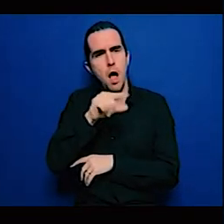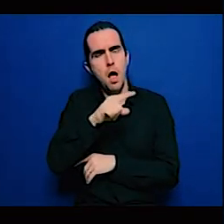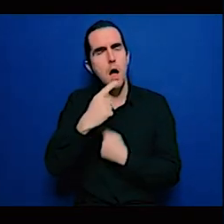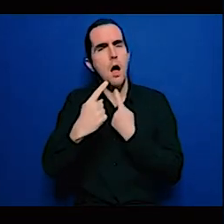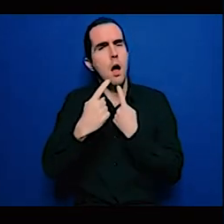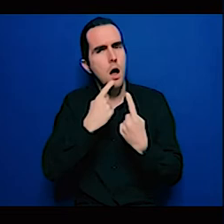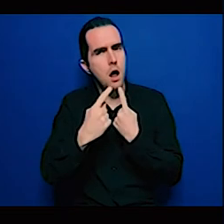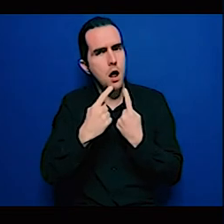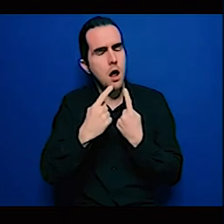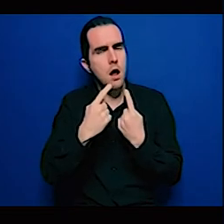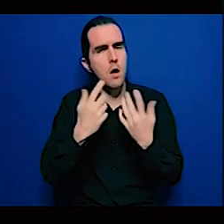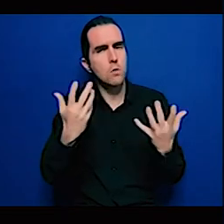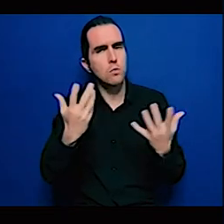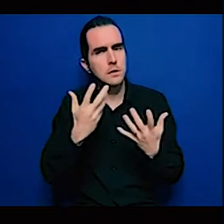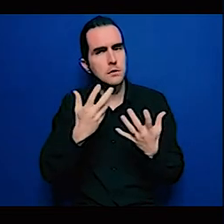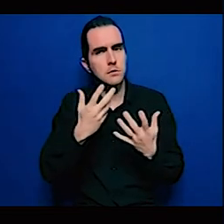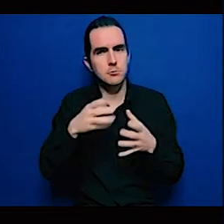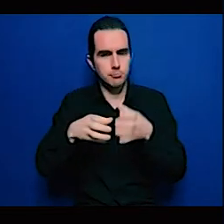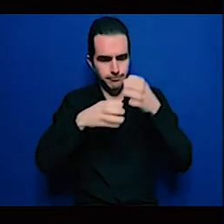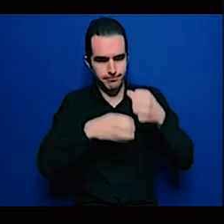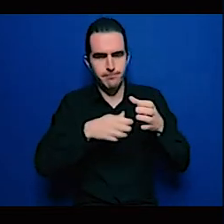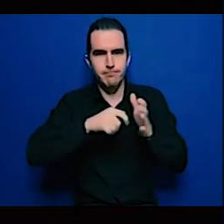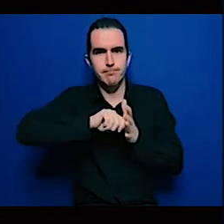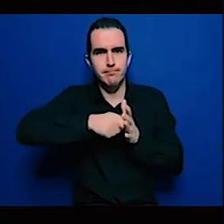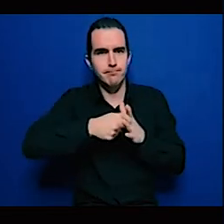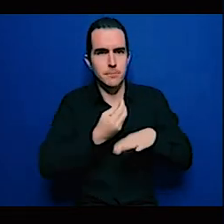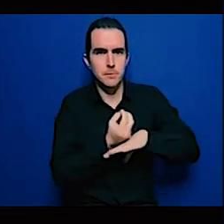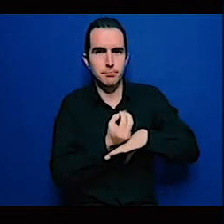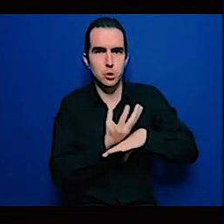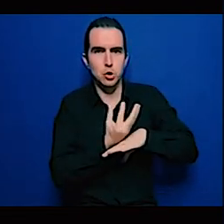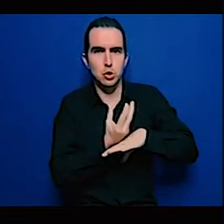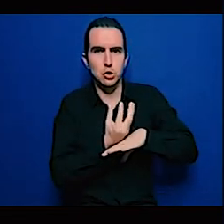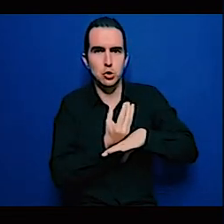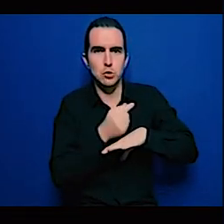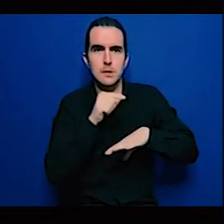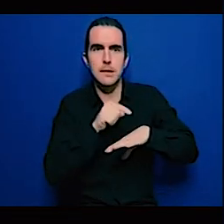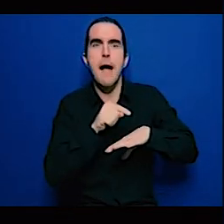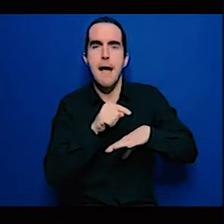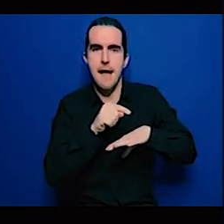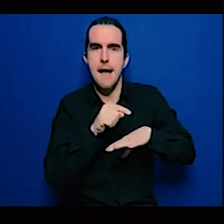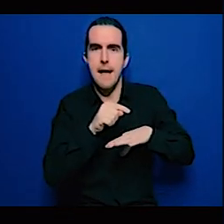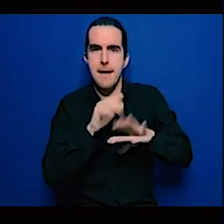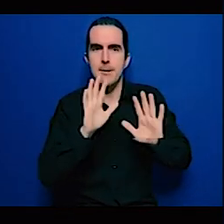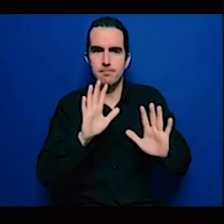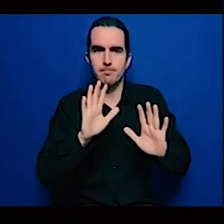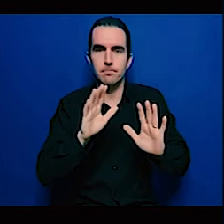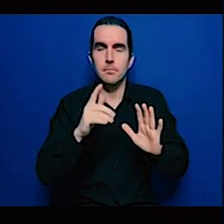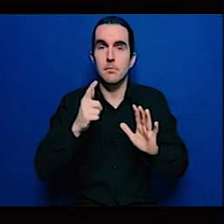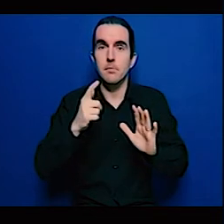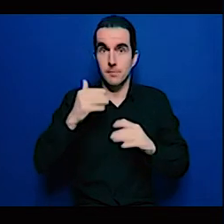it's not really happening because it's happening partly because of climate change but it's just happening naturally so the switch from for example